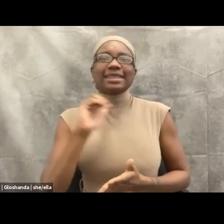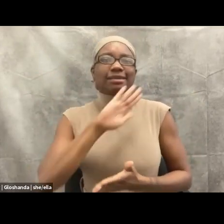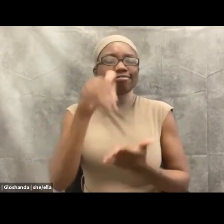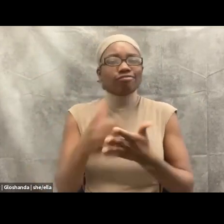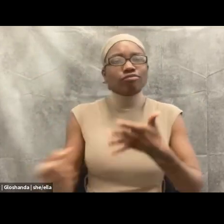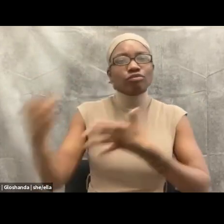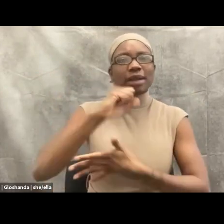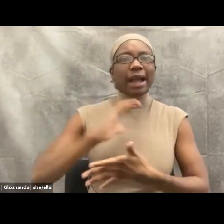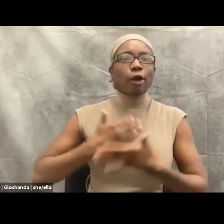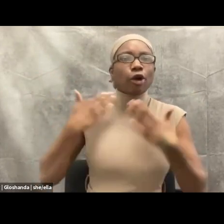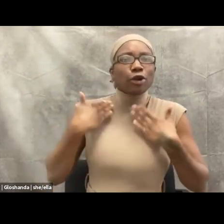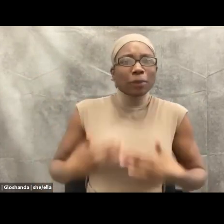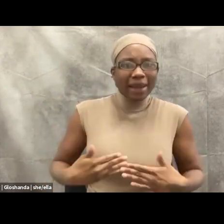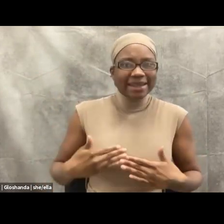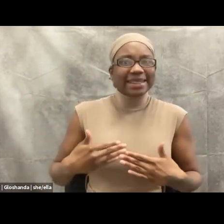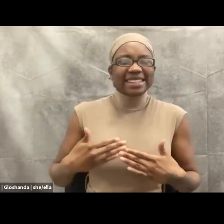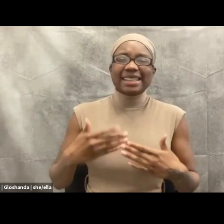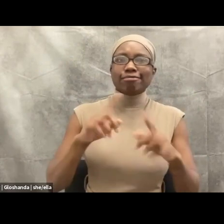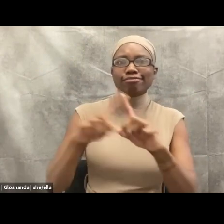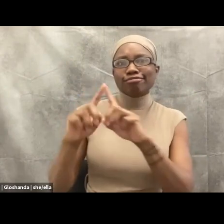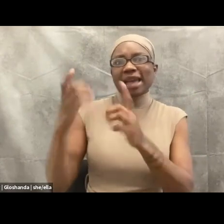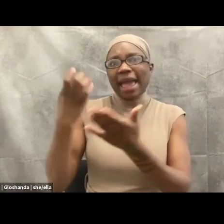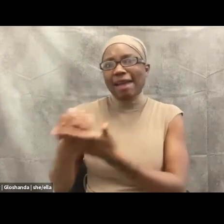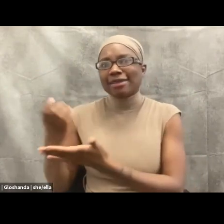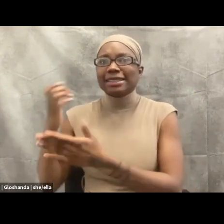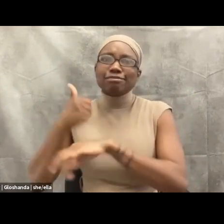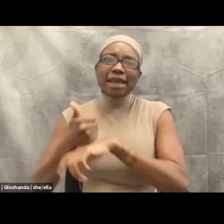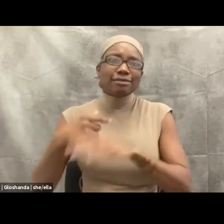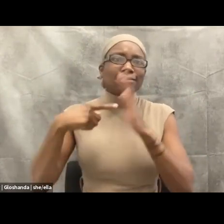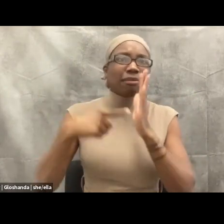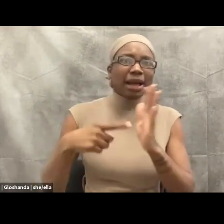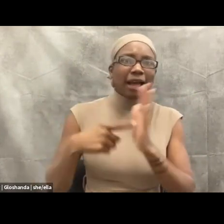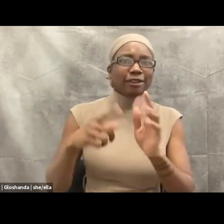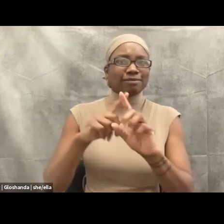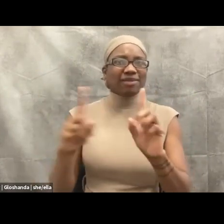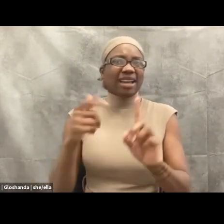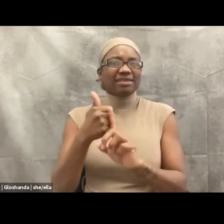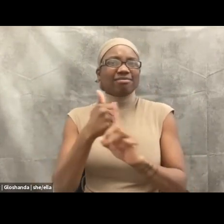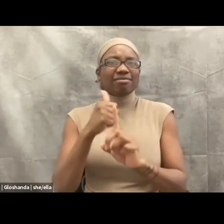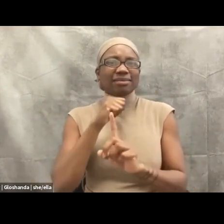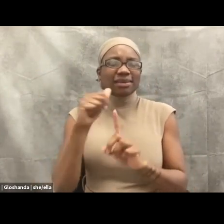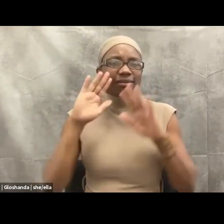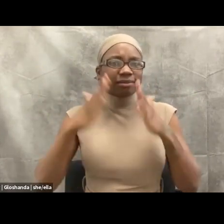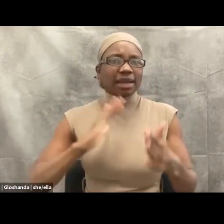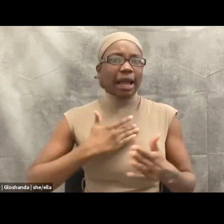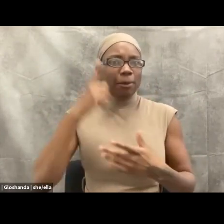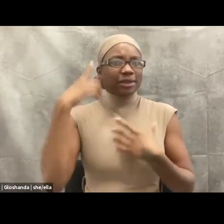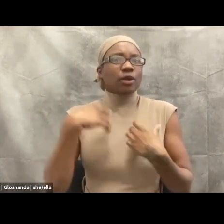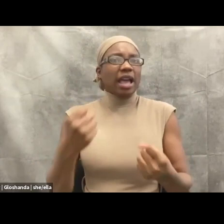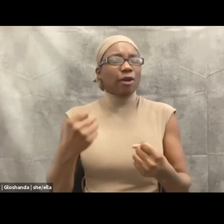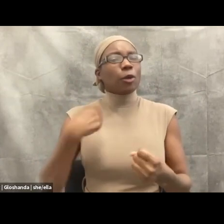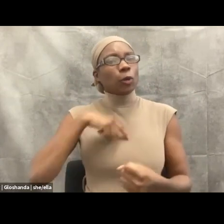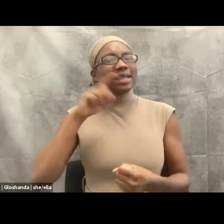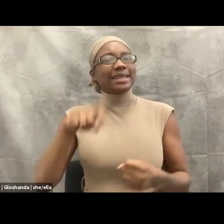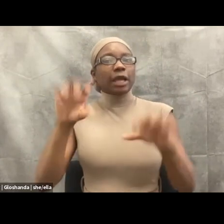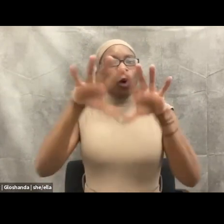process free from mandates. Here's the thing, we cannot mandate healing. Our